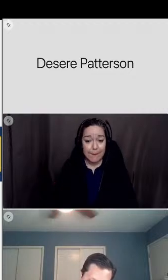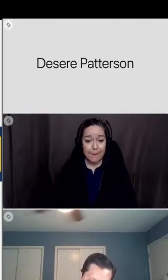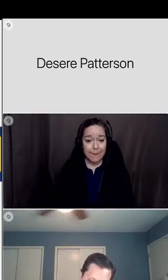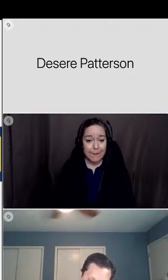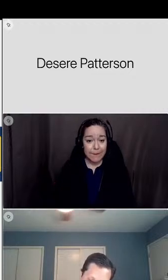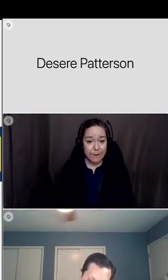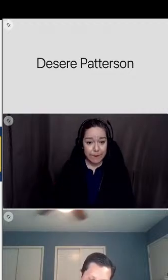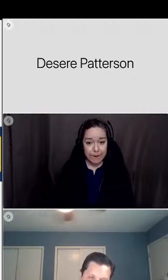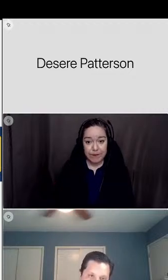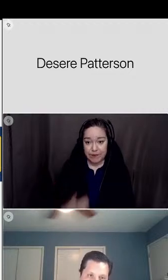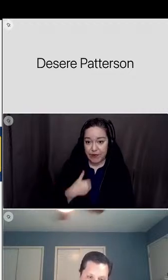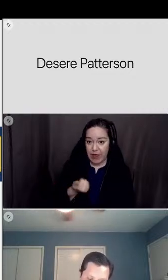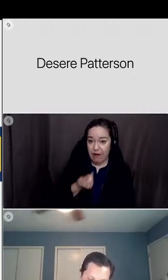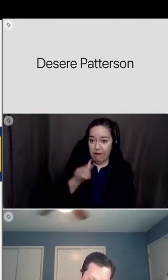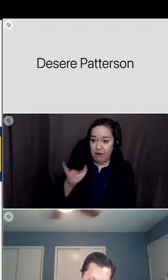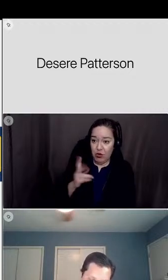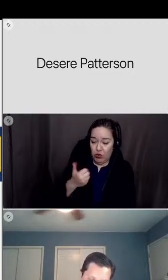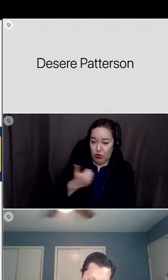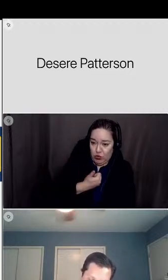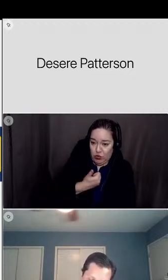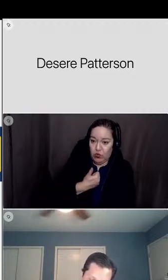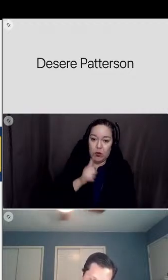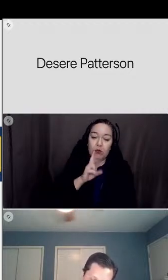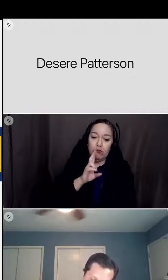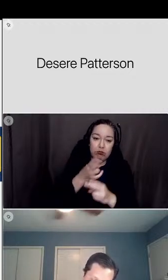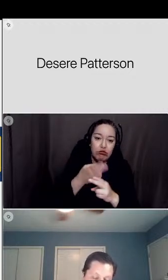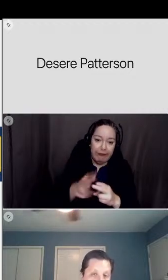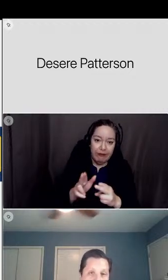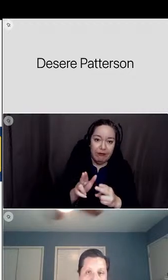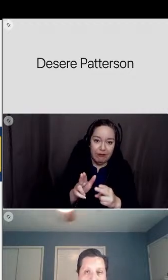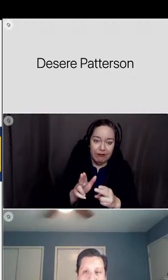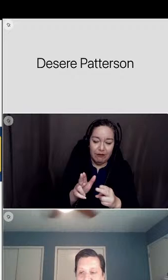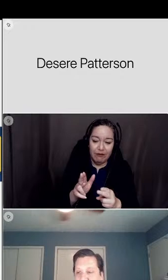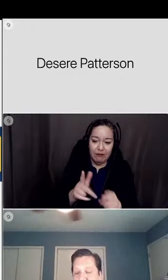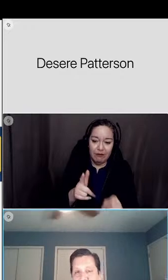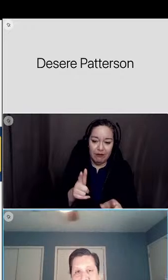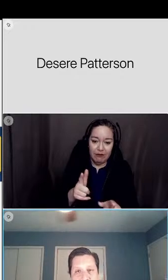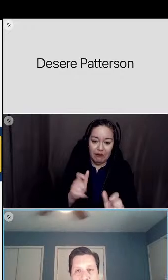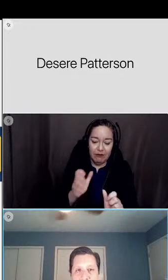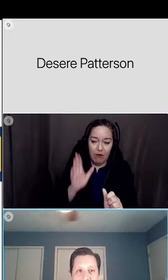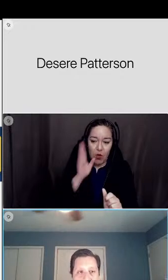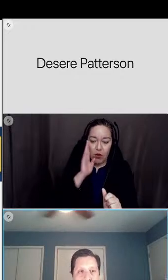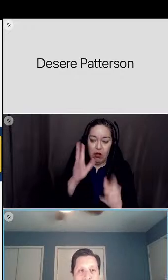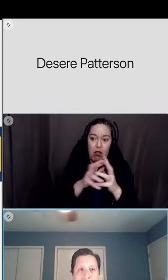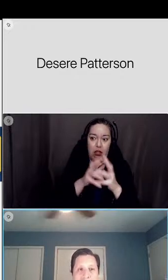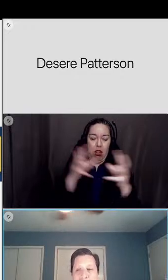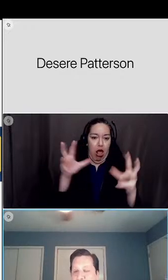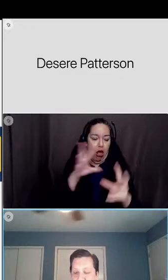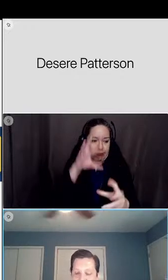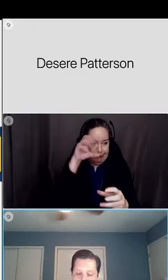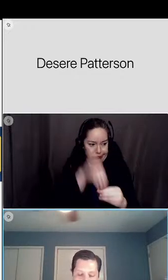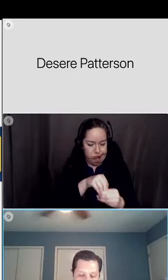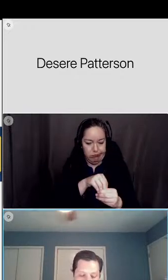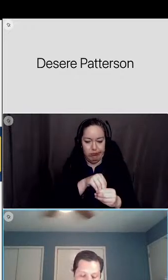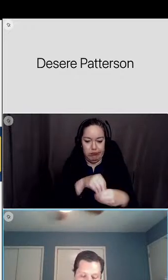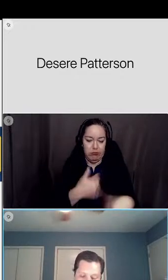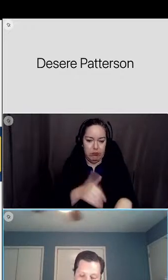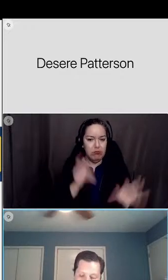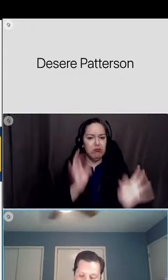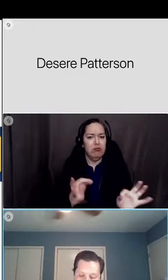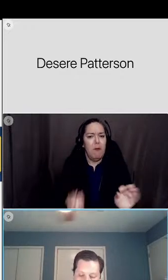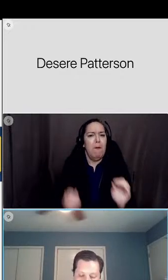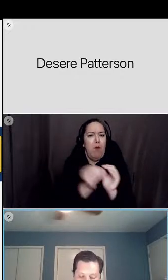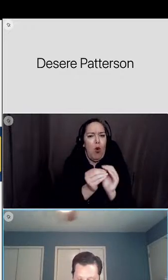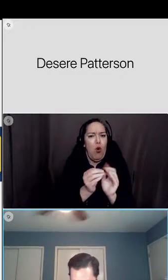i have just a few i i will be brief uh there's a lot packed into this and certainly more conversations to come